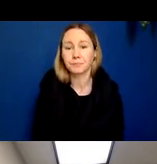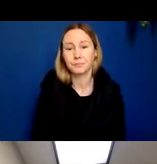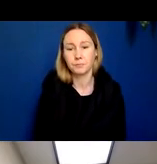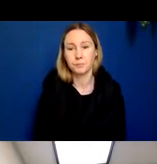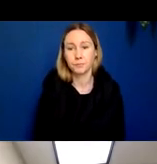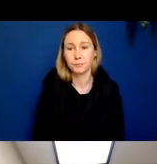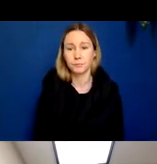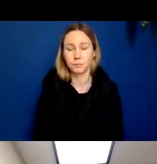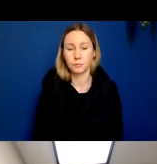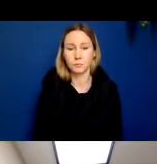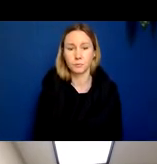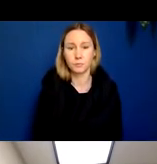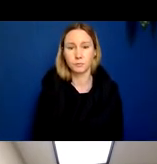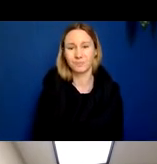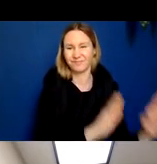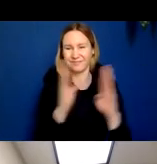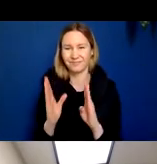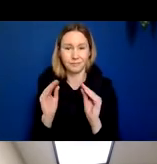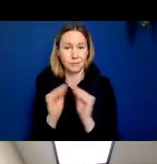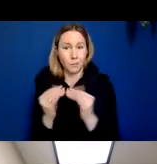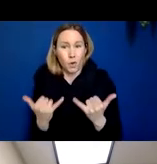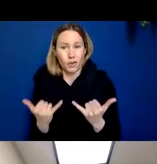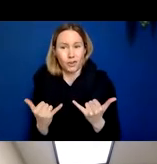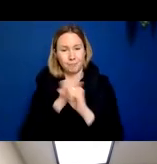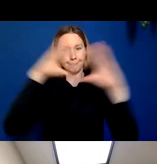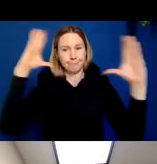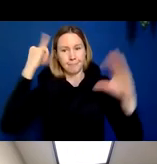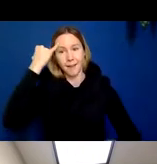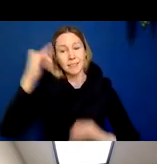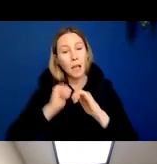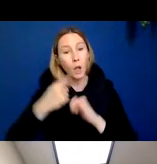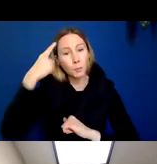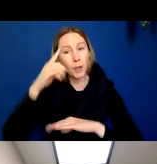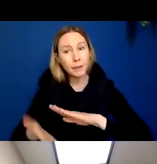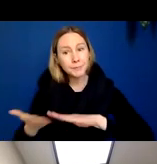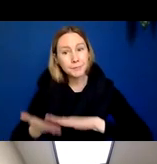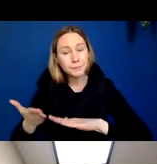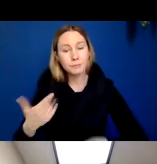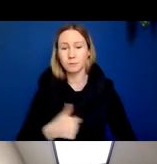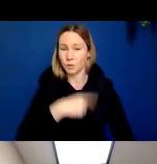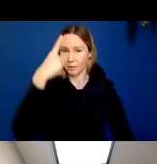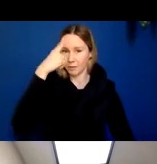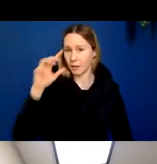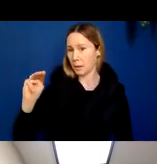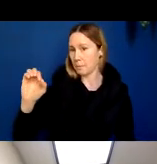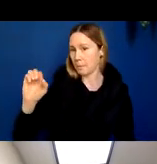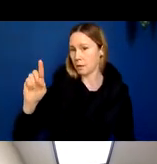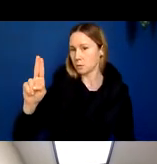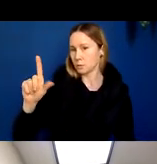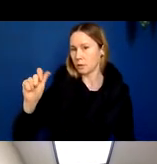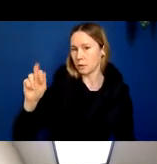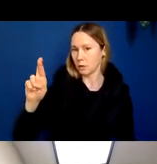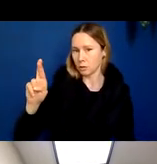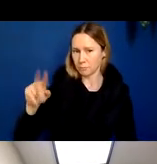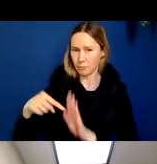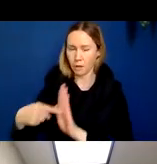So, and this brings us to a more current idea of how the brain works, where we think of both a modular model